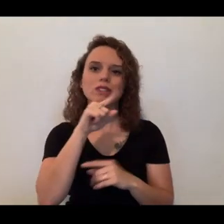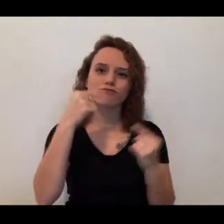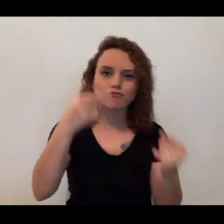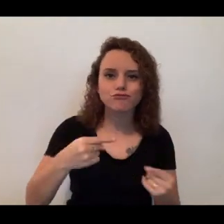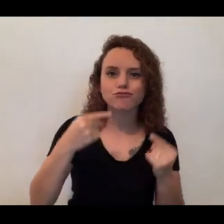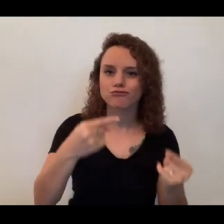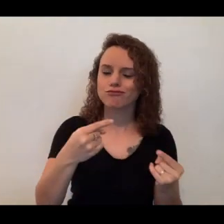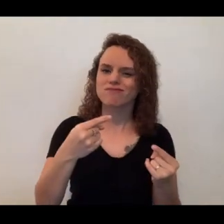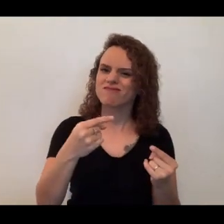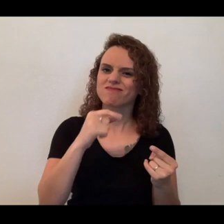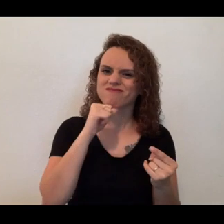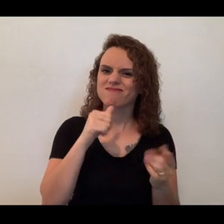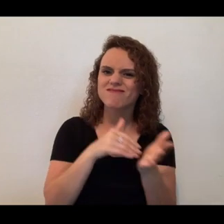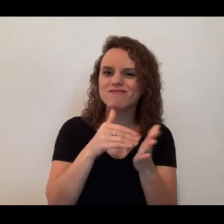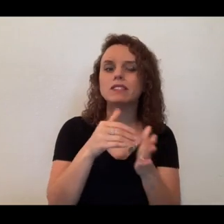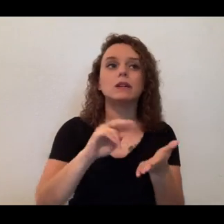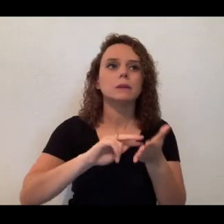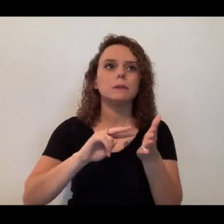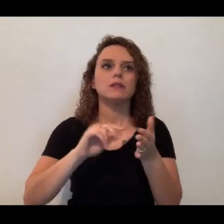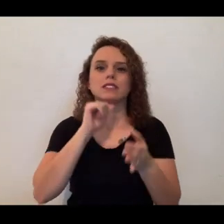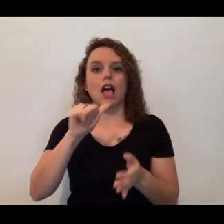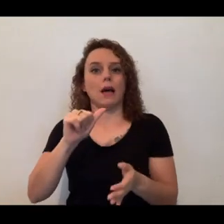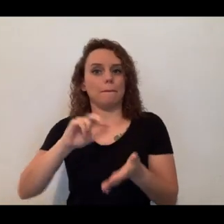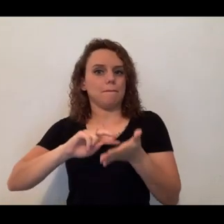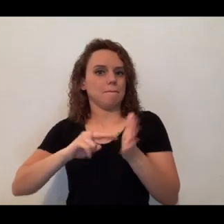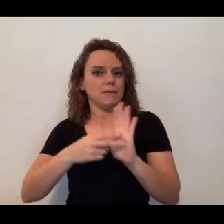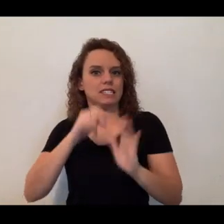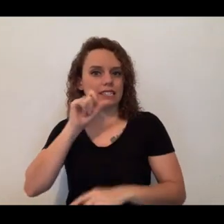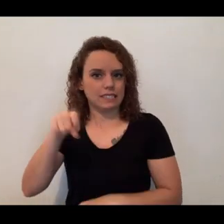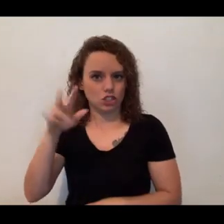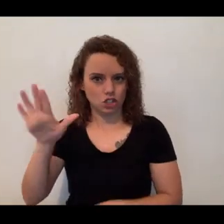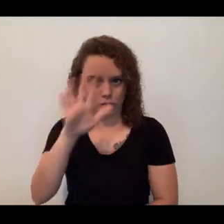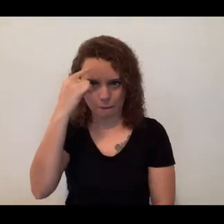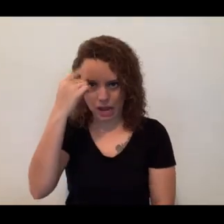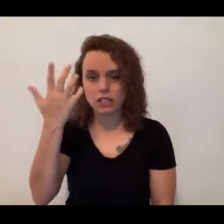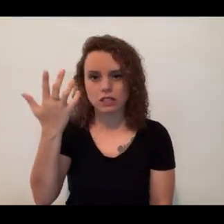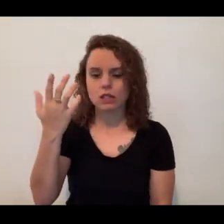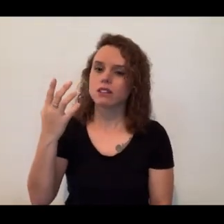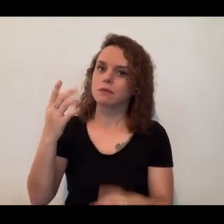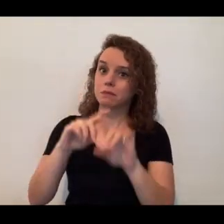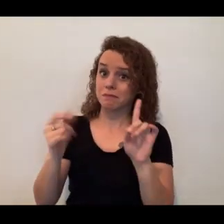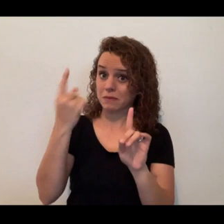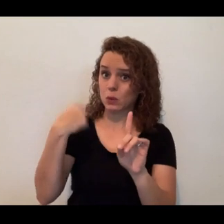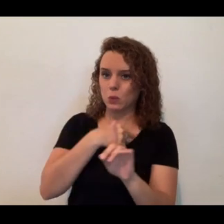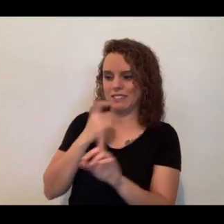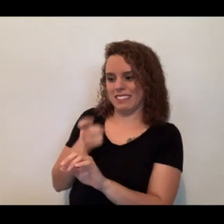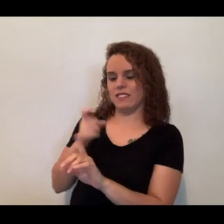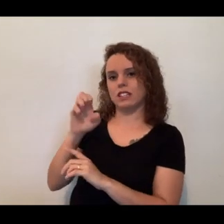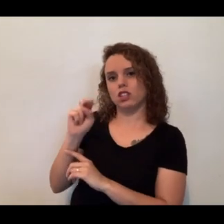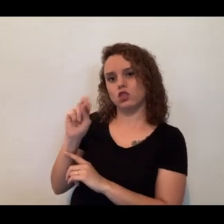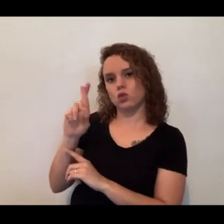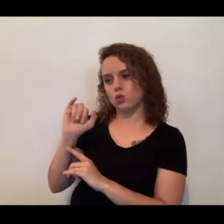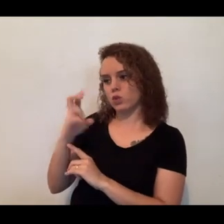have a lot of time to play and think and figure things out. So that's why we give our animals enrichment every day because nobody